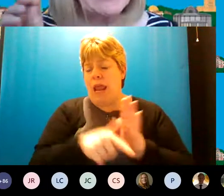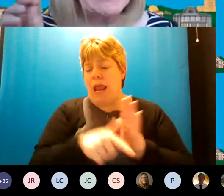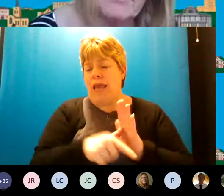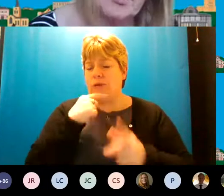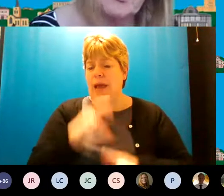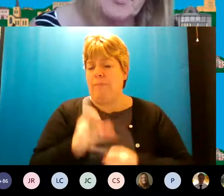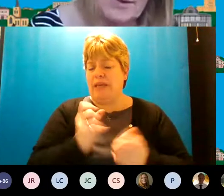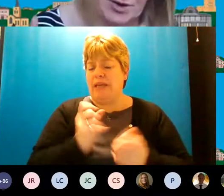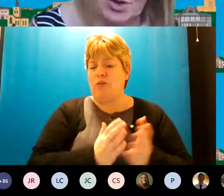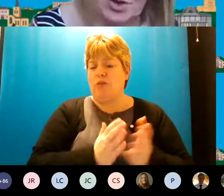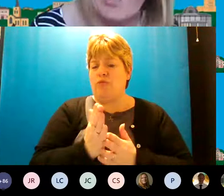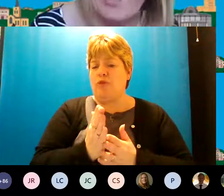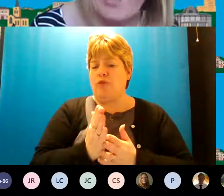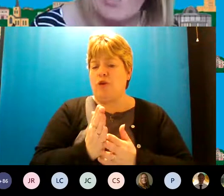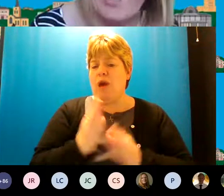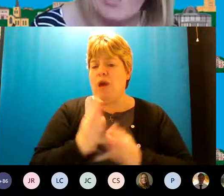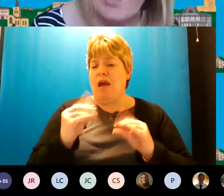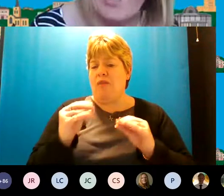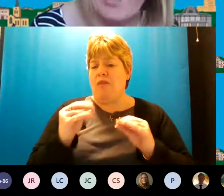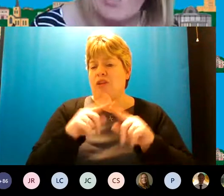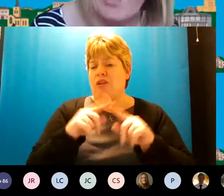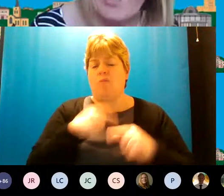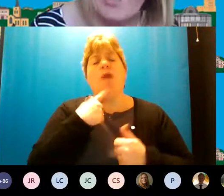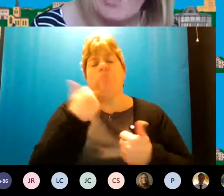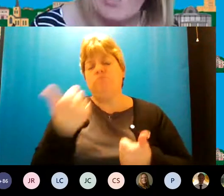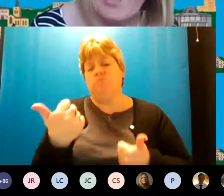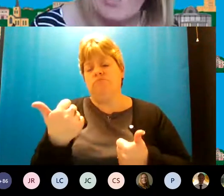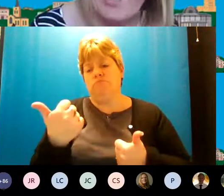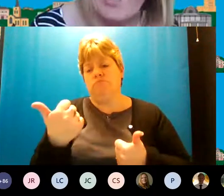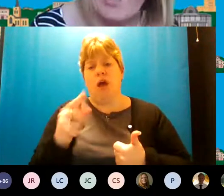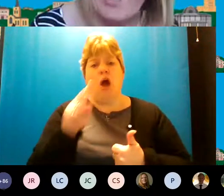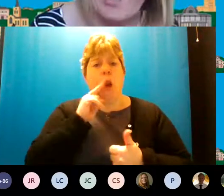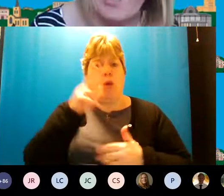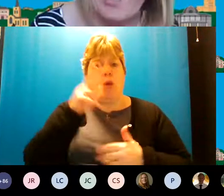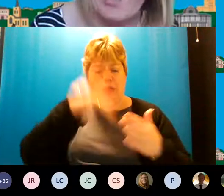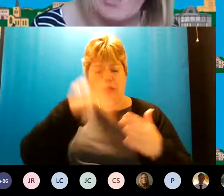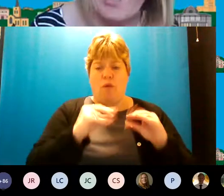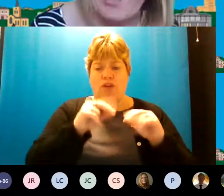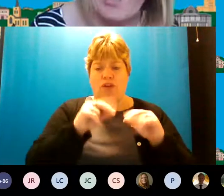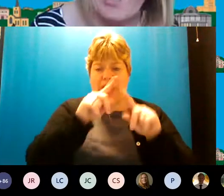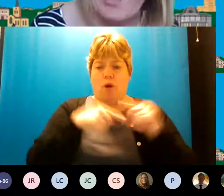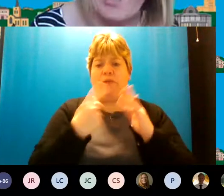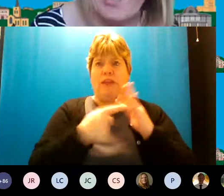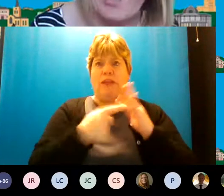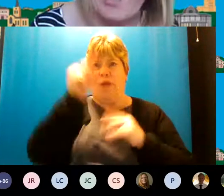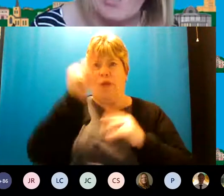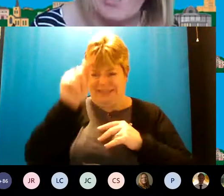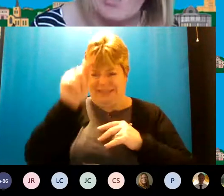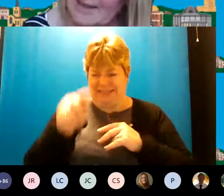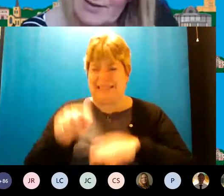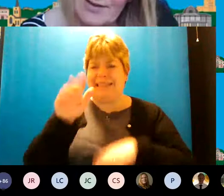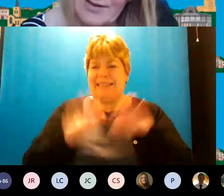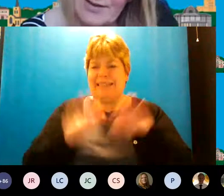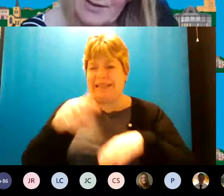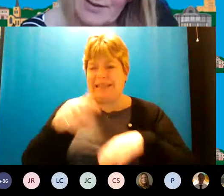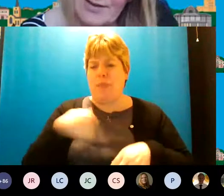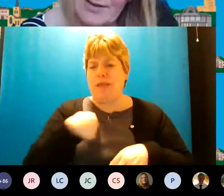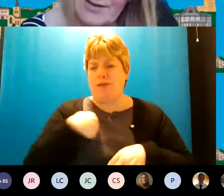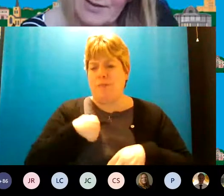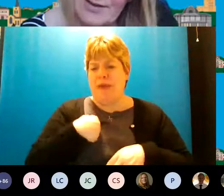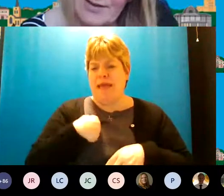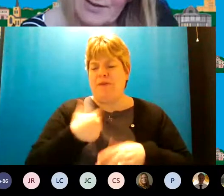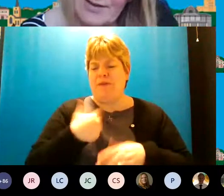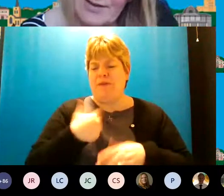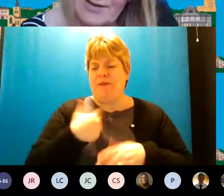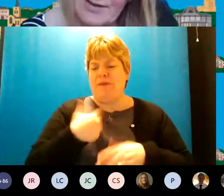pick it up through it through the chat box absolutely i mean looking through the chat box there's quite a few of the people that yeah that similar teams going